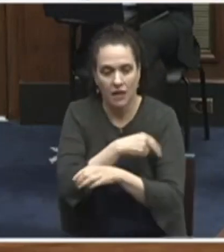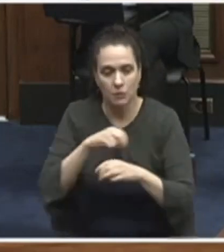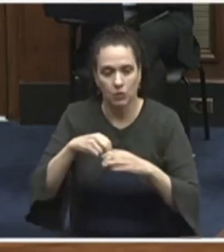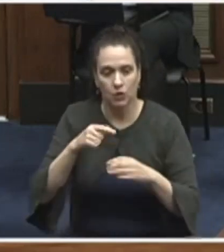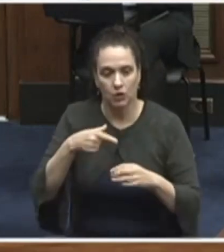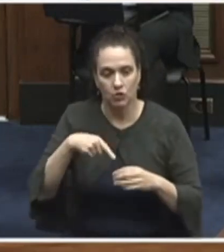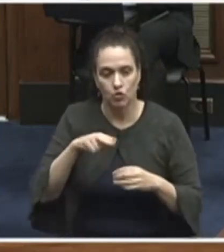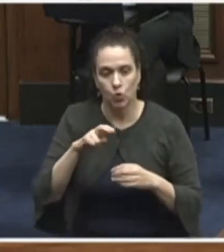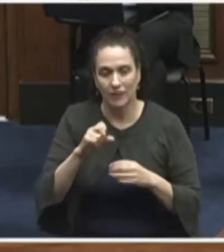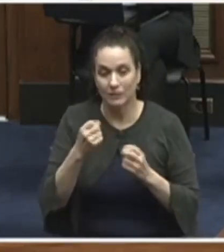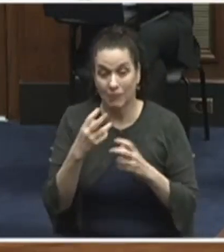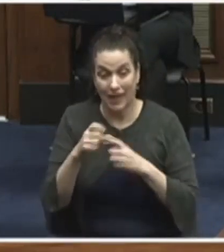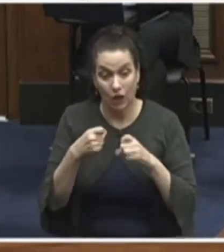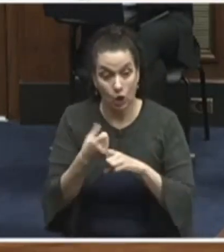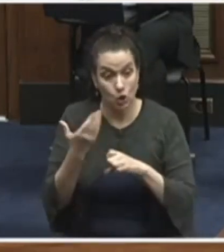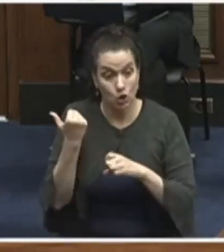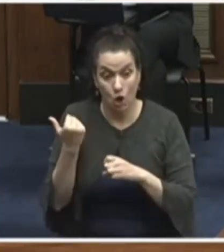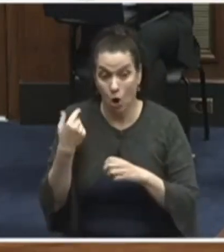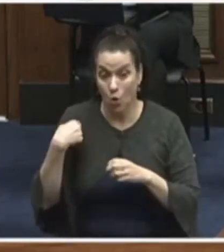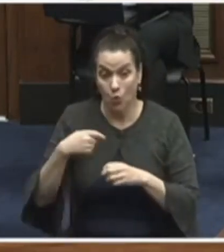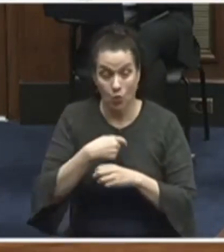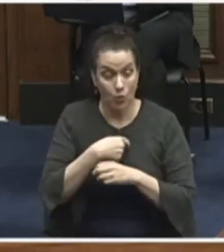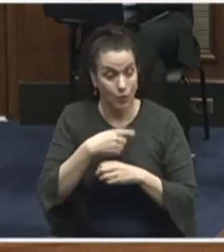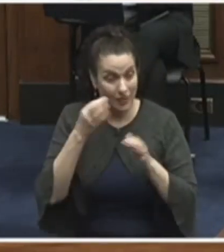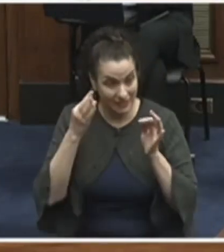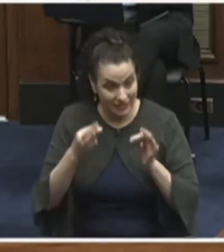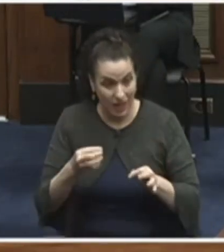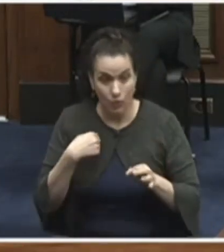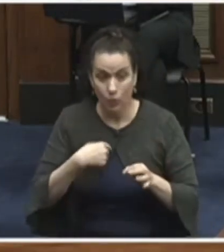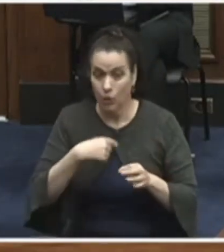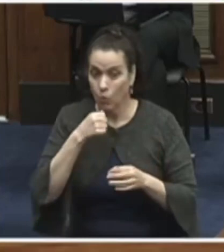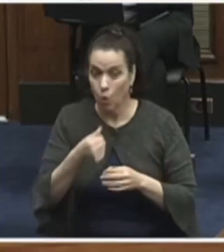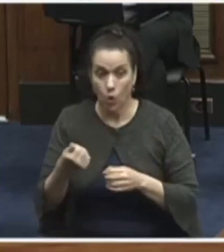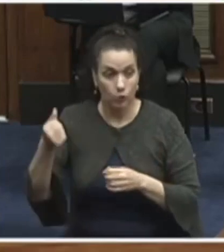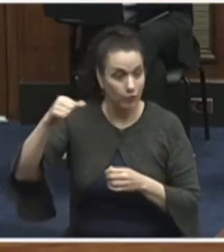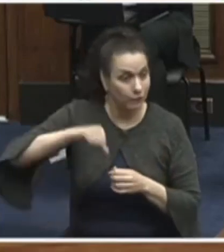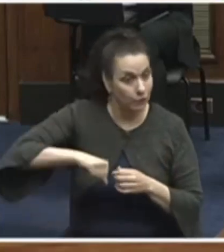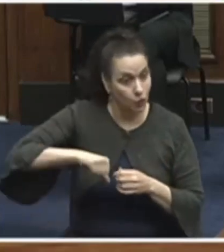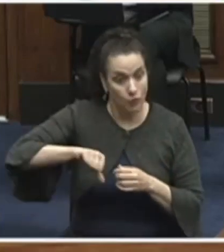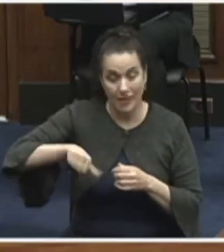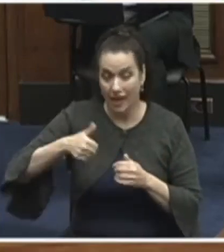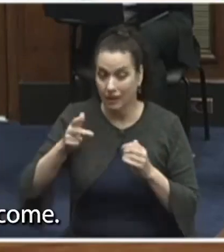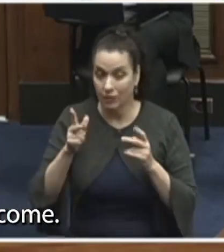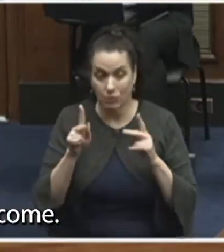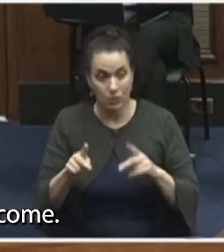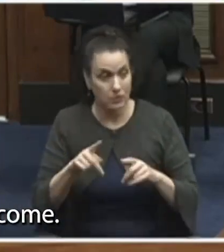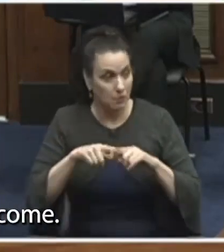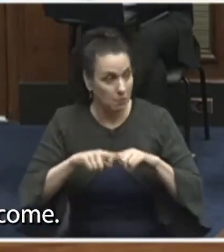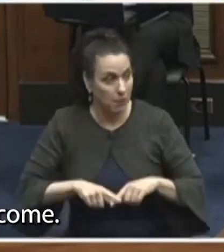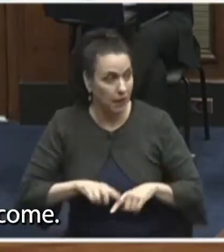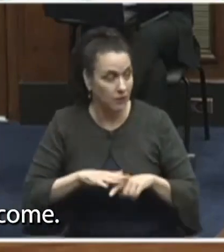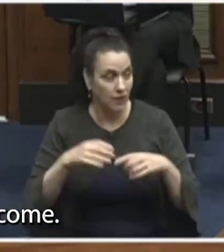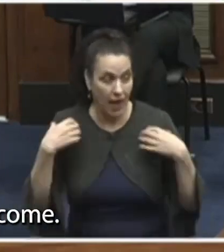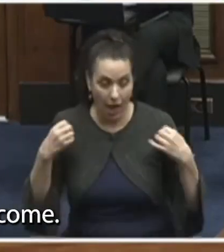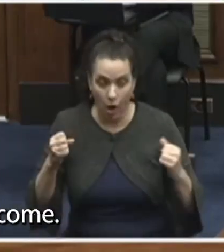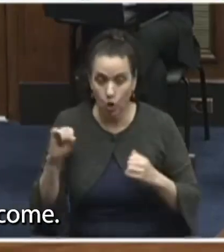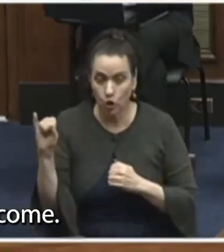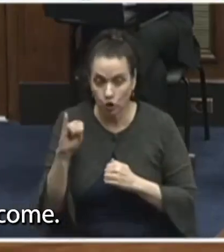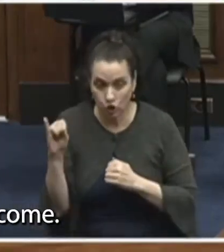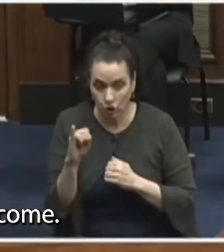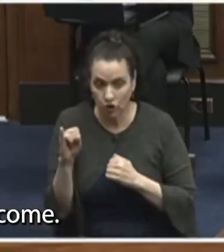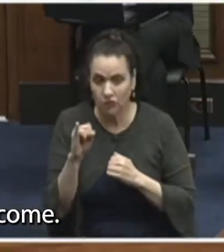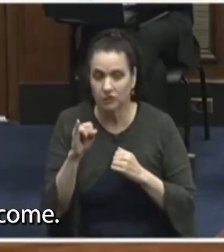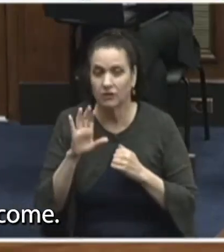that we would never turn anybody away based on their health insurance status, their documentation status,